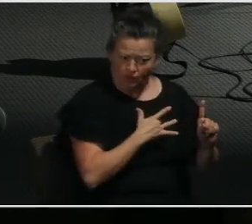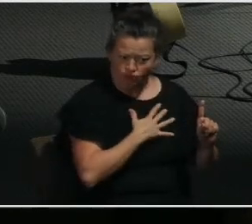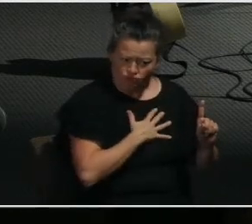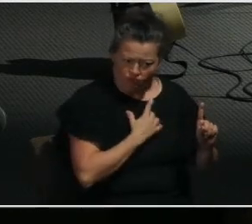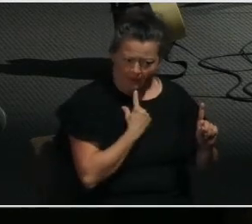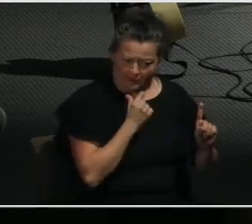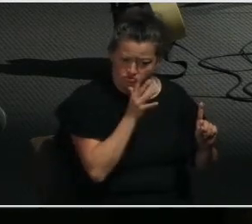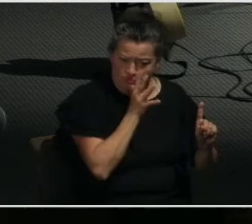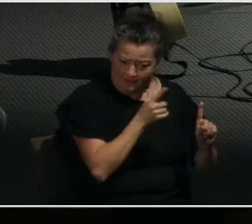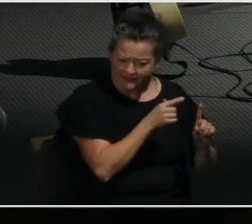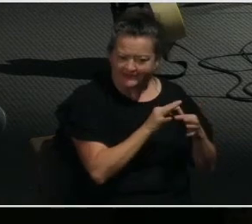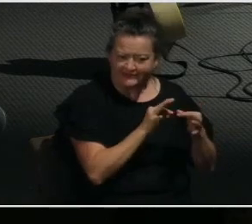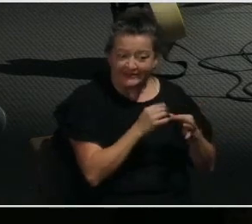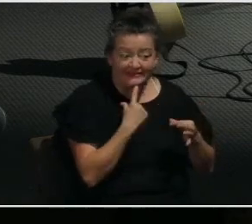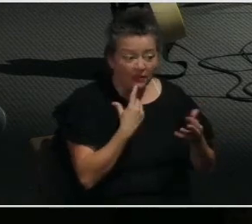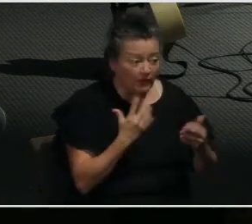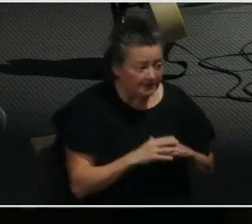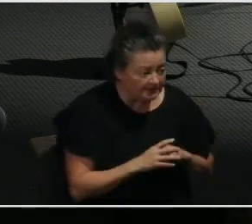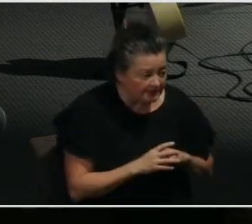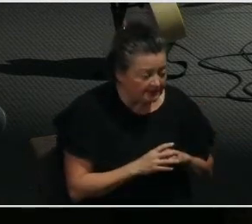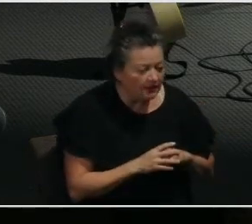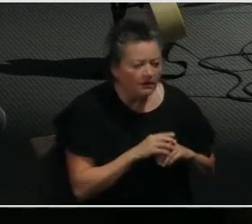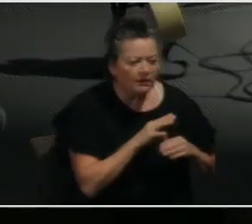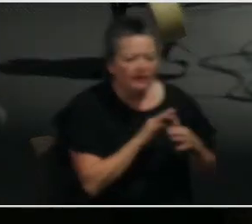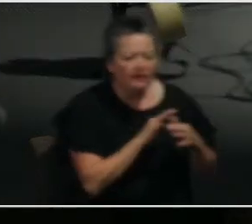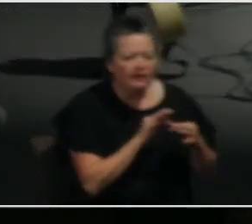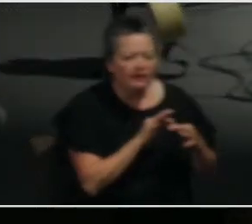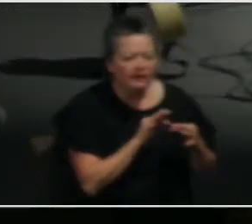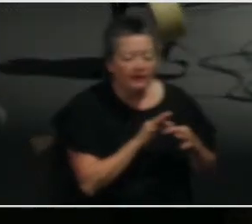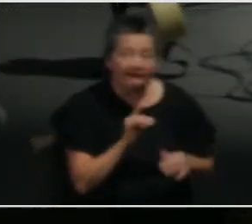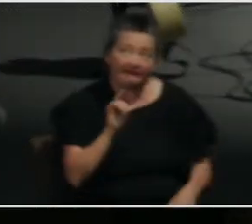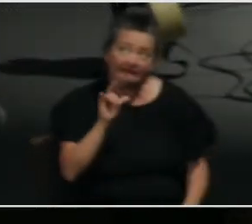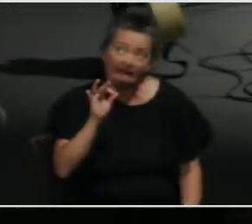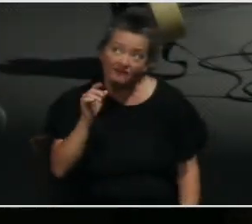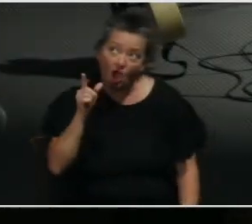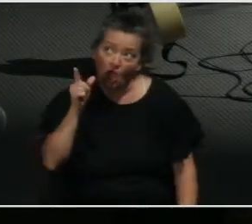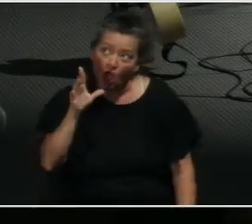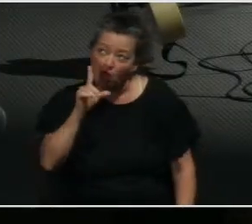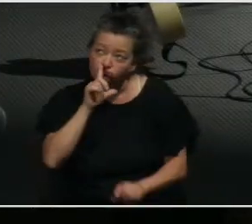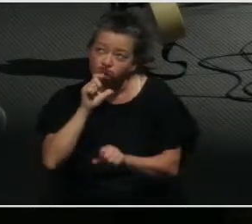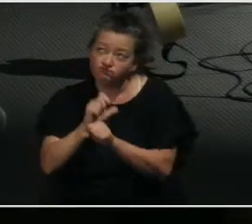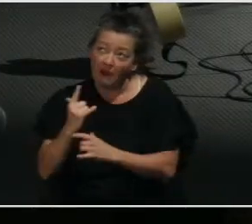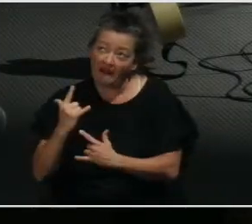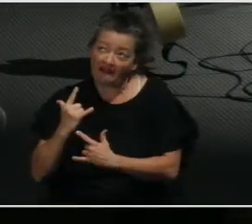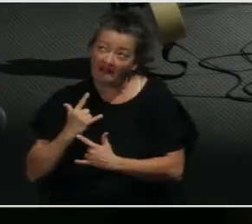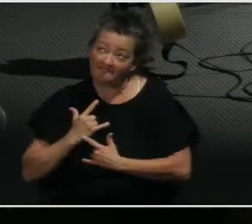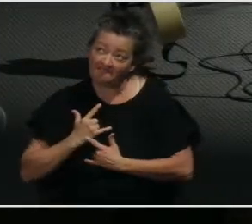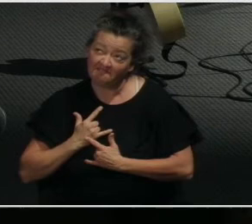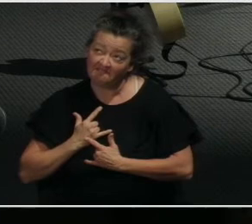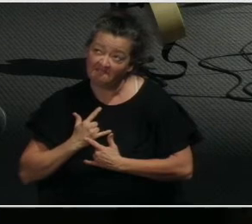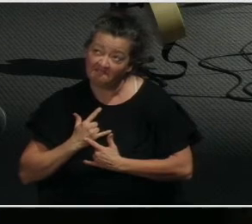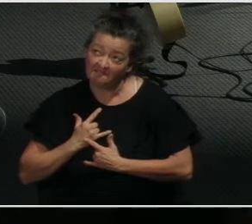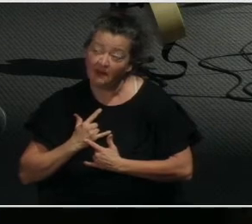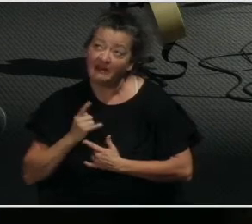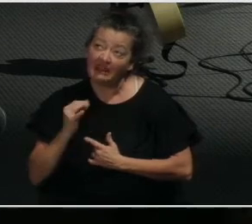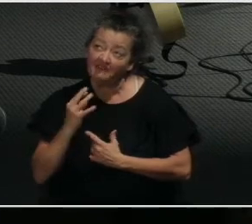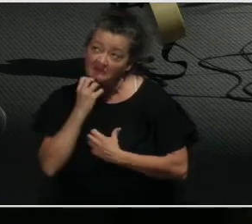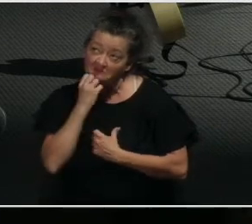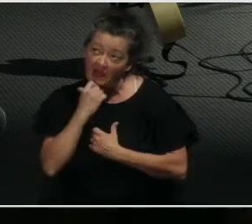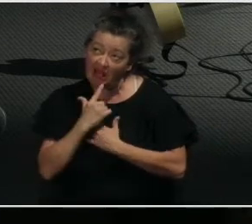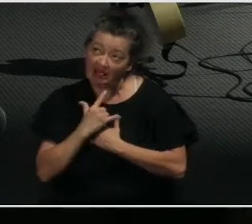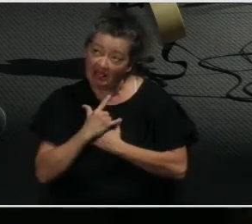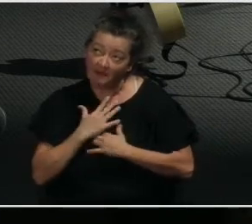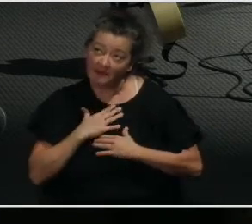this, if God loved me and our family, He would not have let